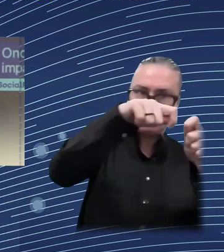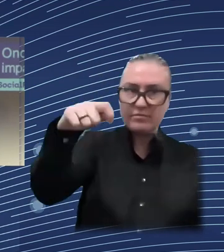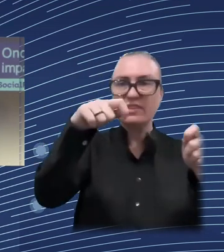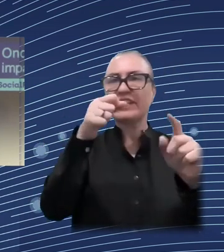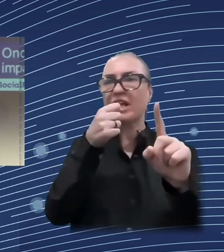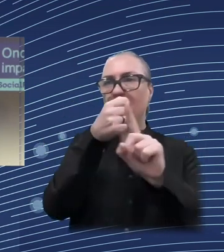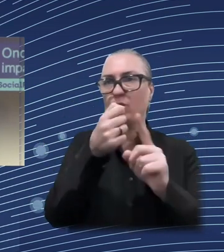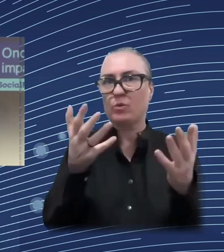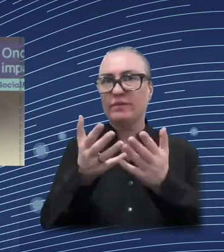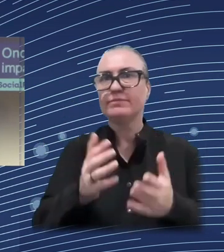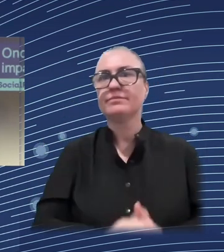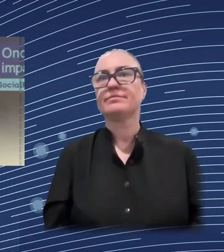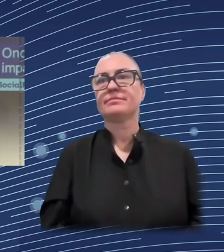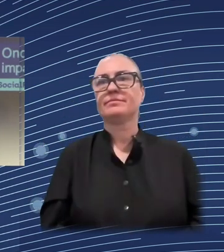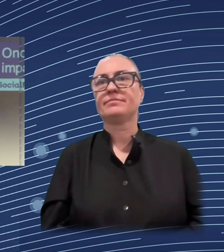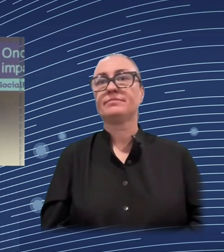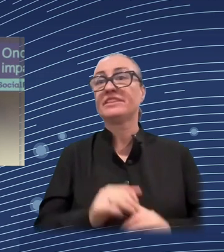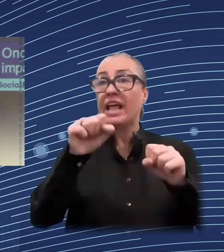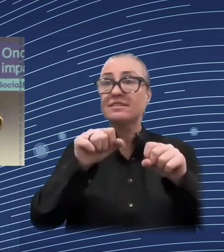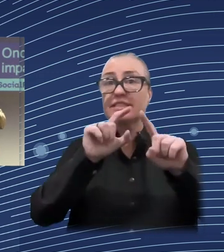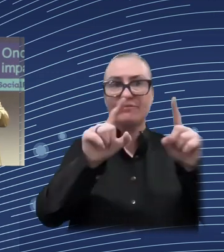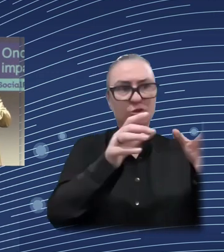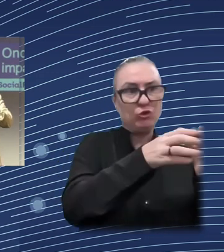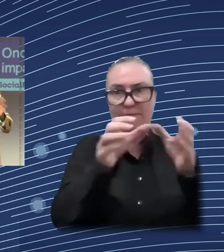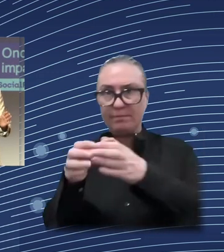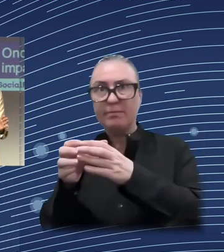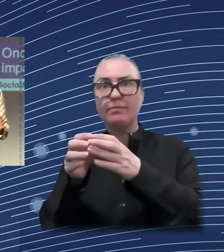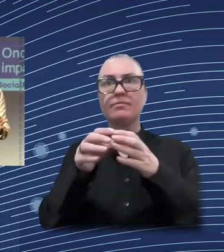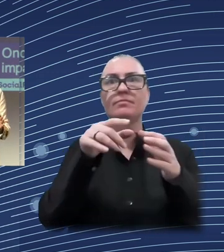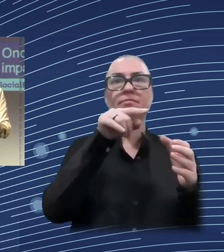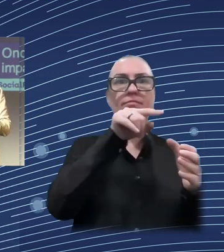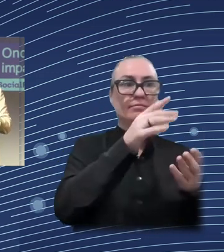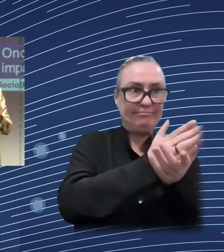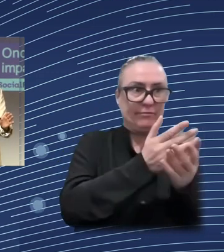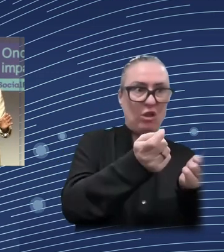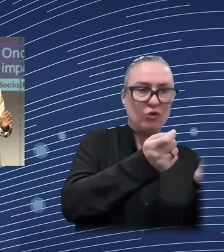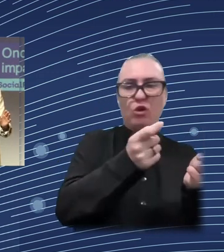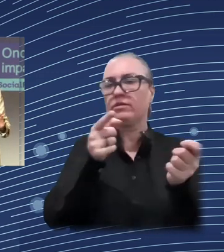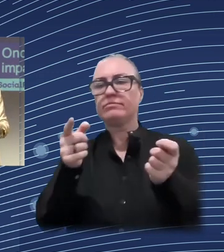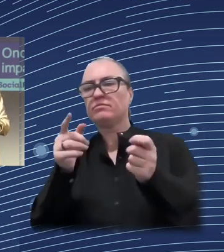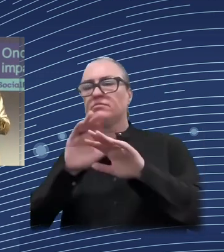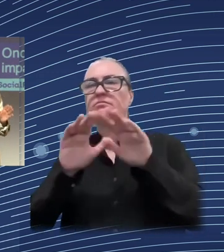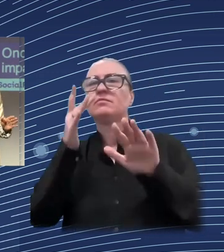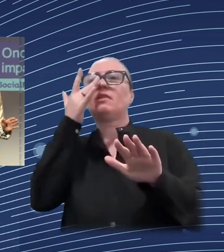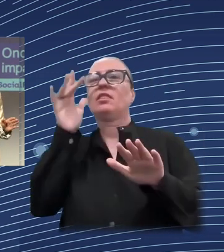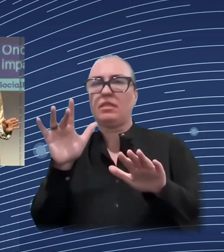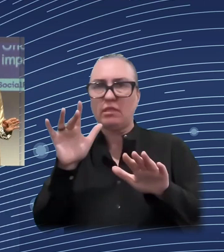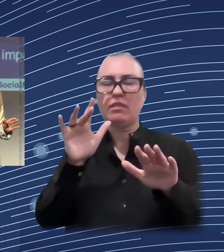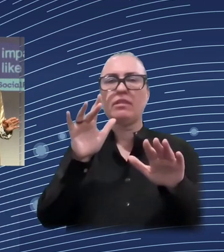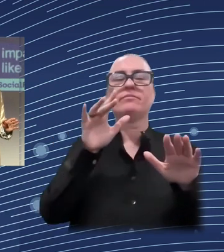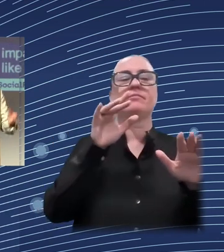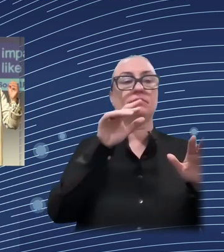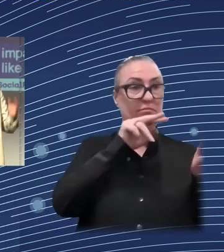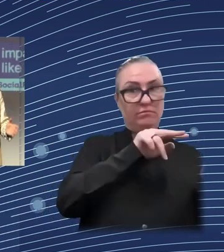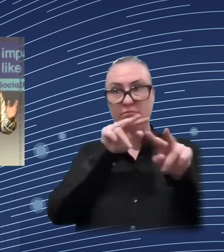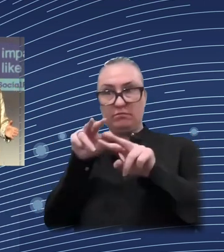looking at the results afterwards. Okay? That is like the marvelous case. The easiest one, no econometrics required,